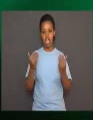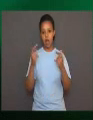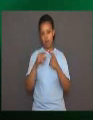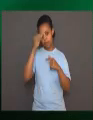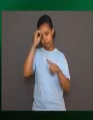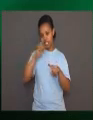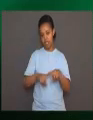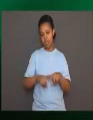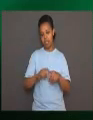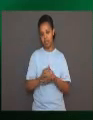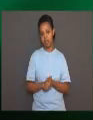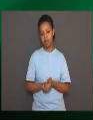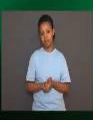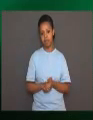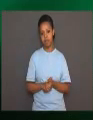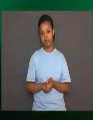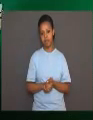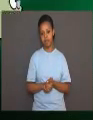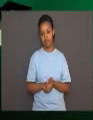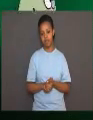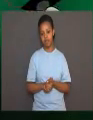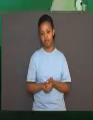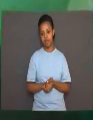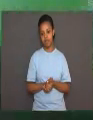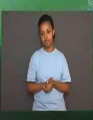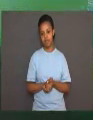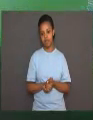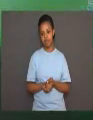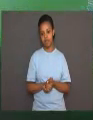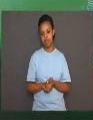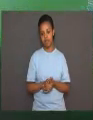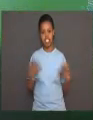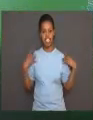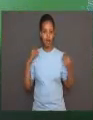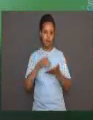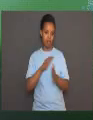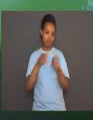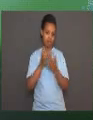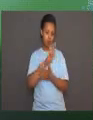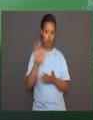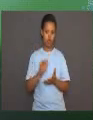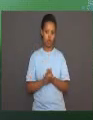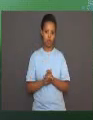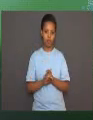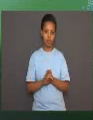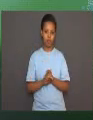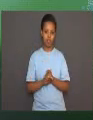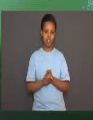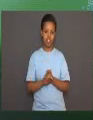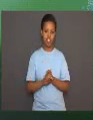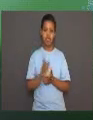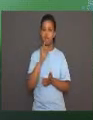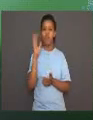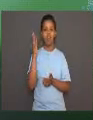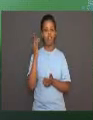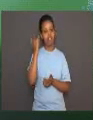Thank you. Hello again, everyone. I wonder what ideas